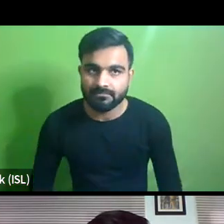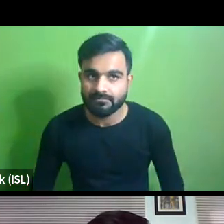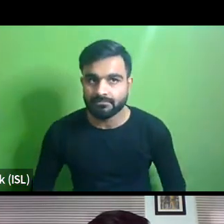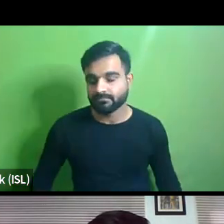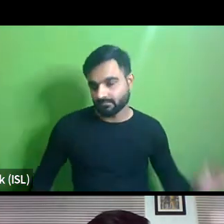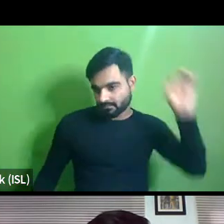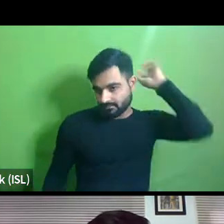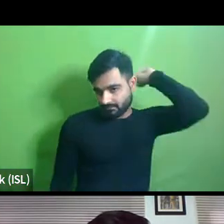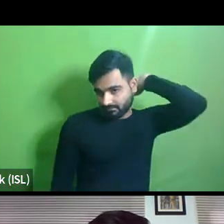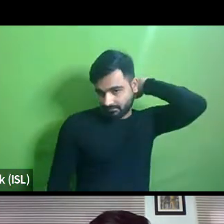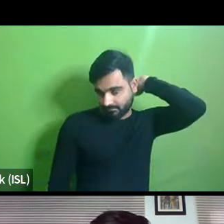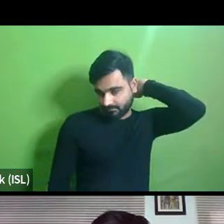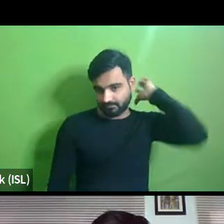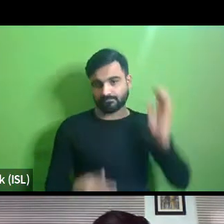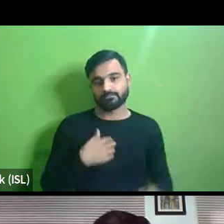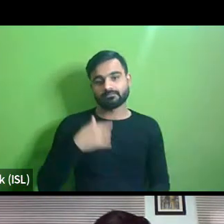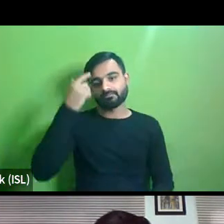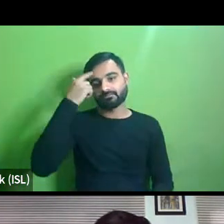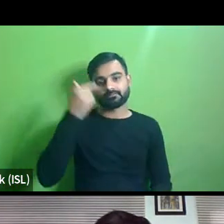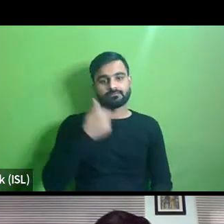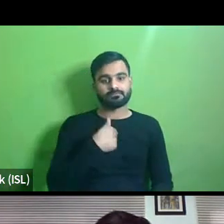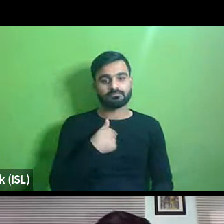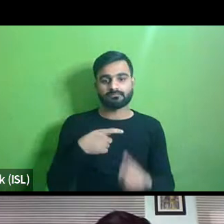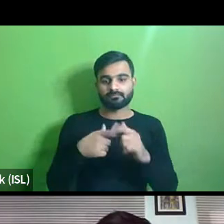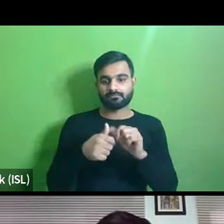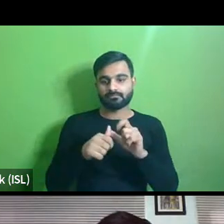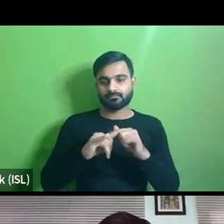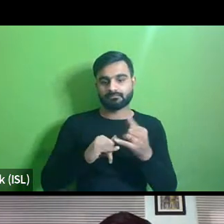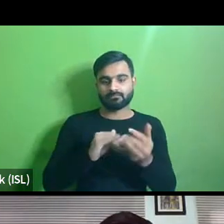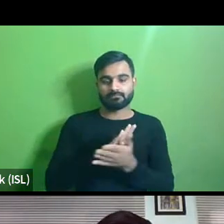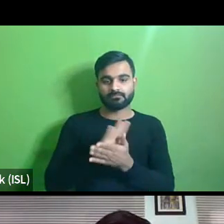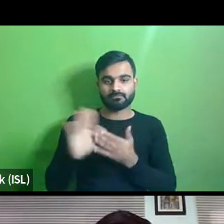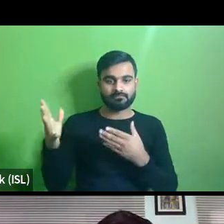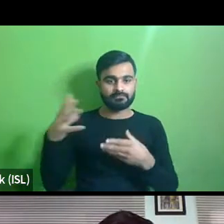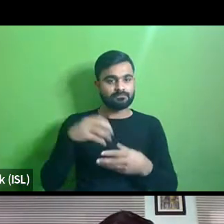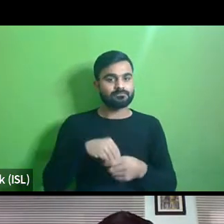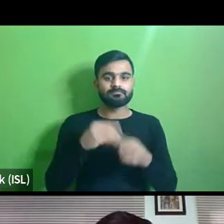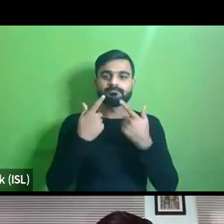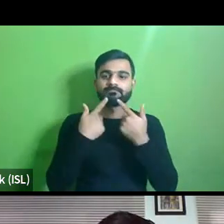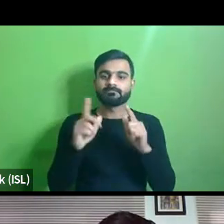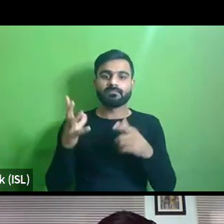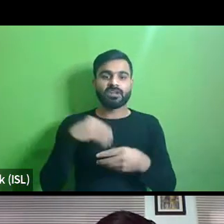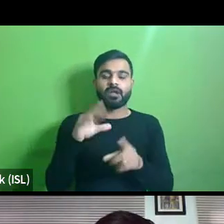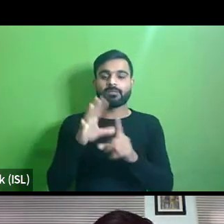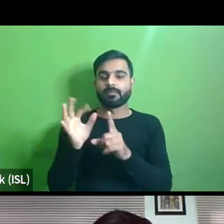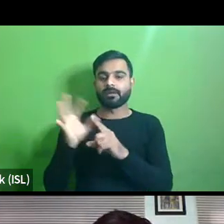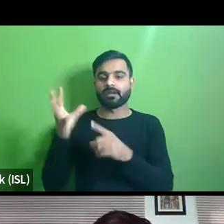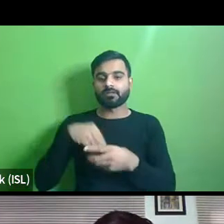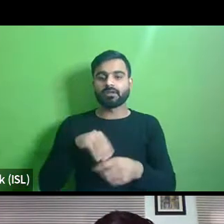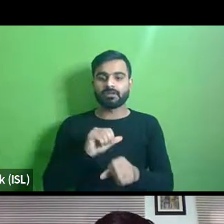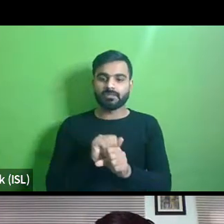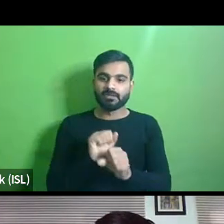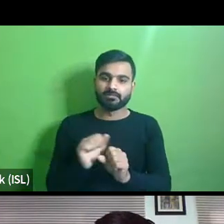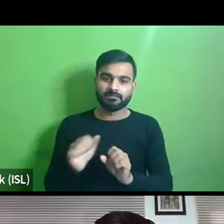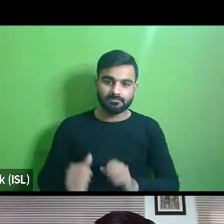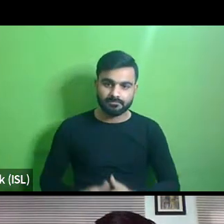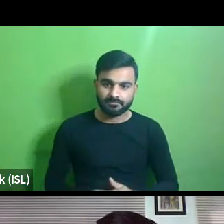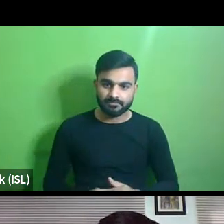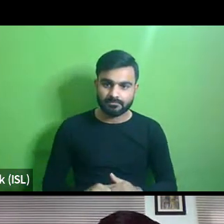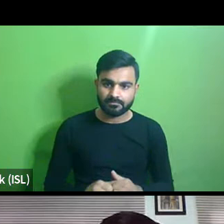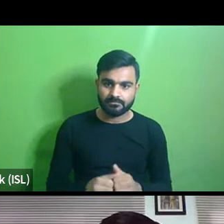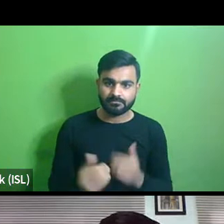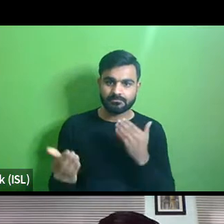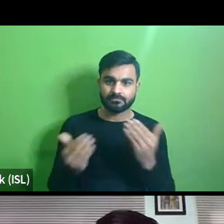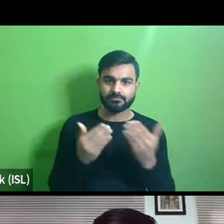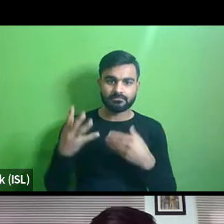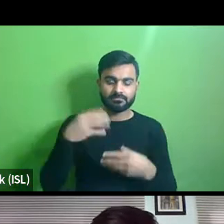um i think what um akash is also alluding to is um is uh public behavior um